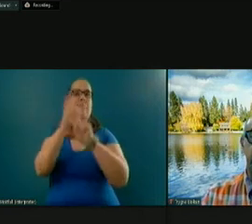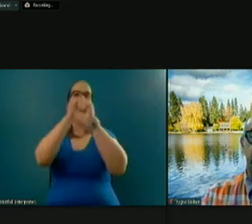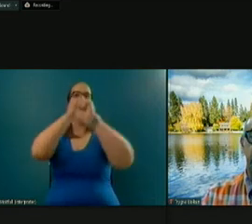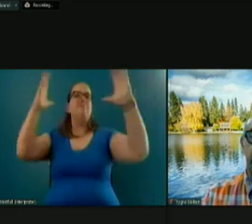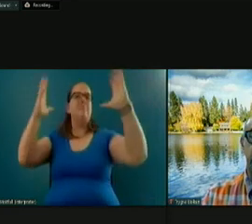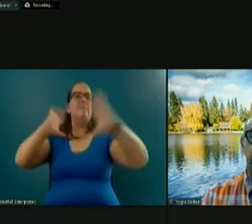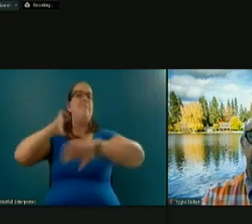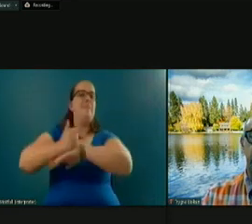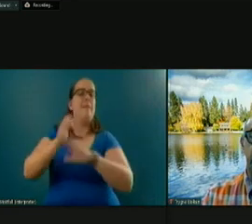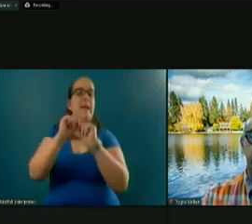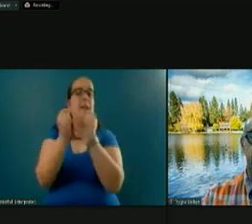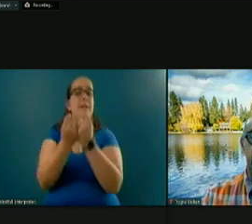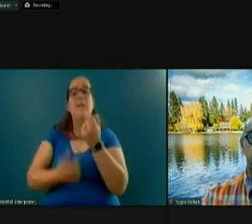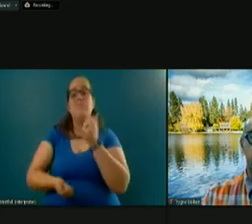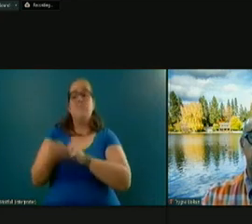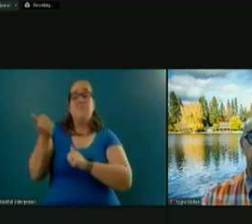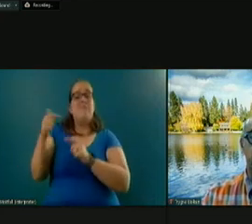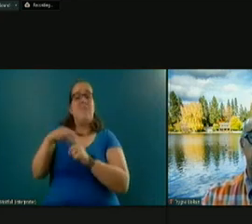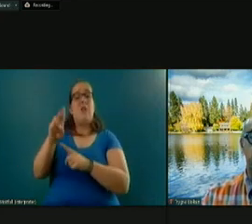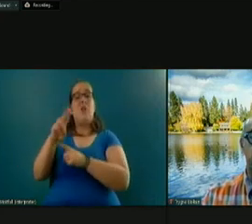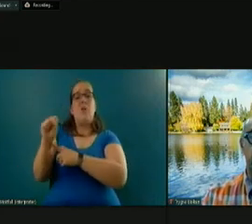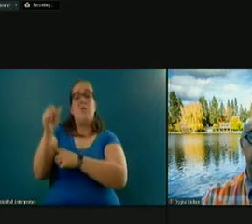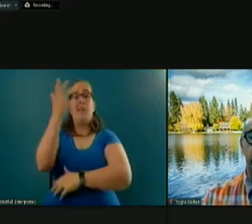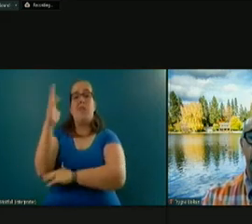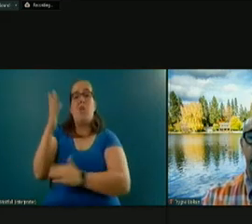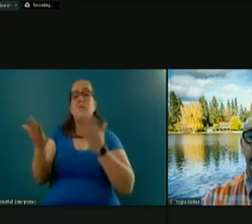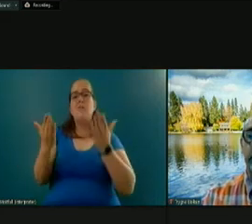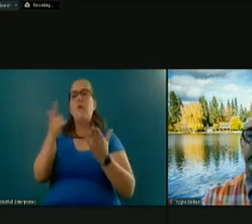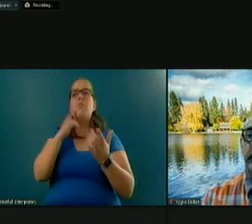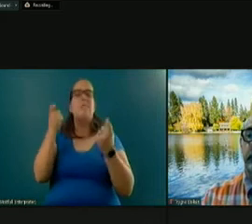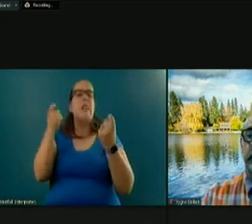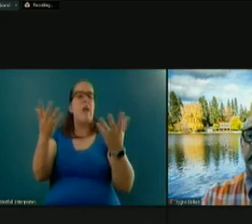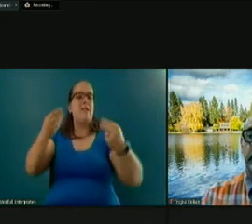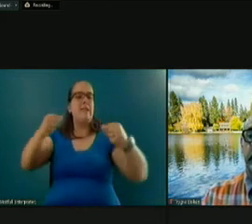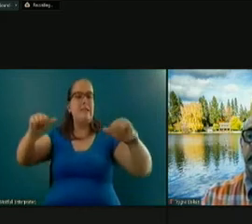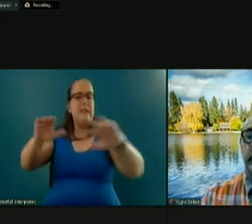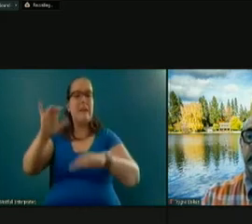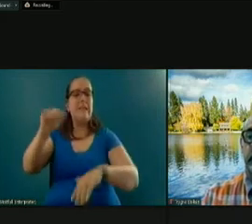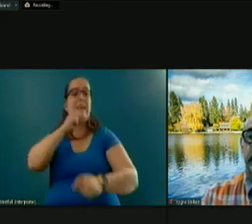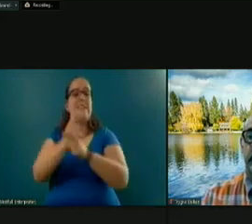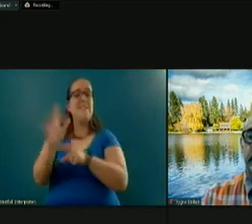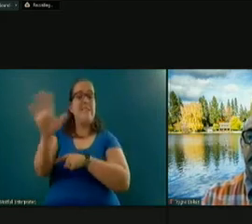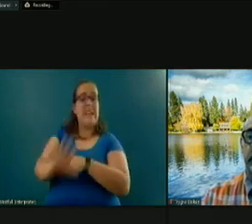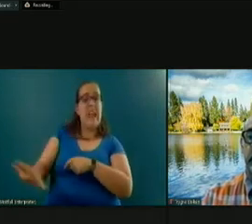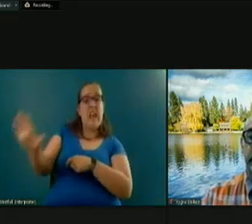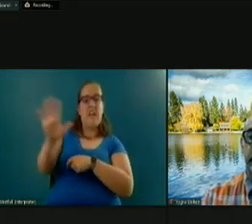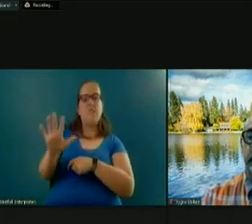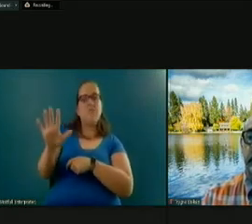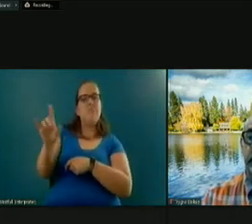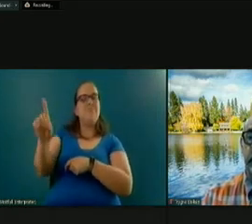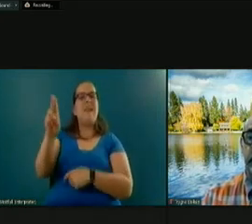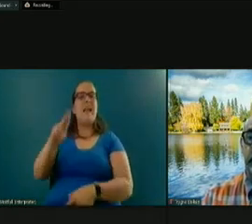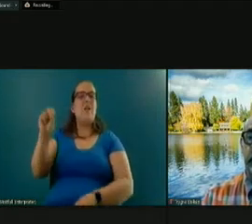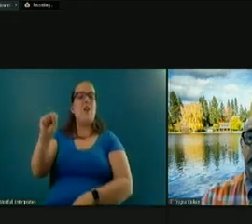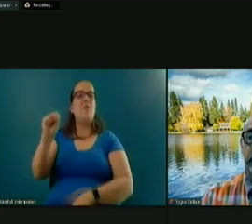primarily the U.S. Forest Service, because a lot of the lands in the Greater Sisters Country and Greater Sisters area are in U.S. Forest